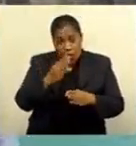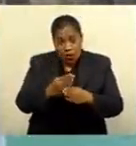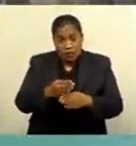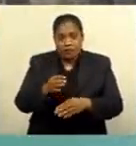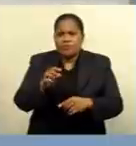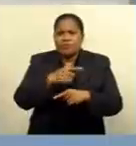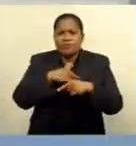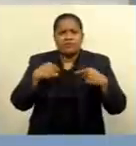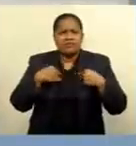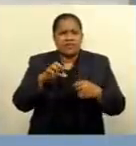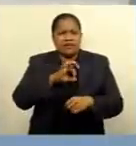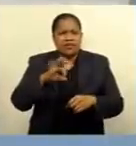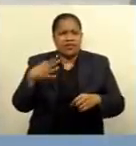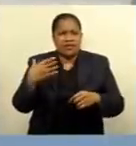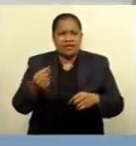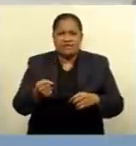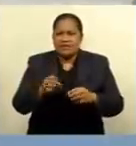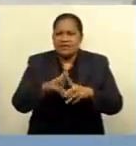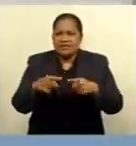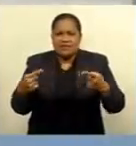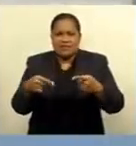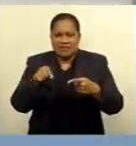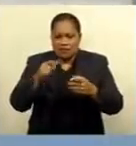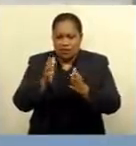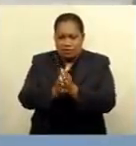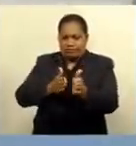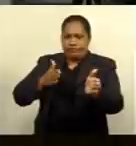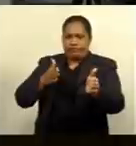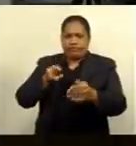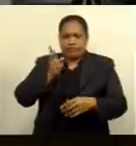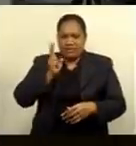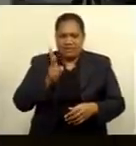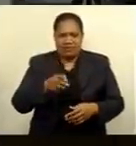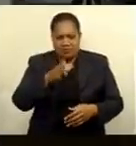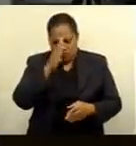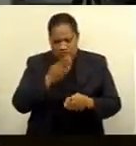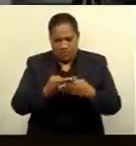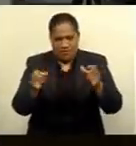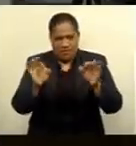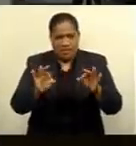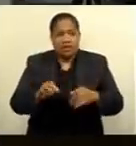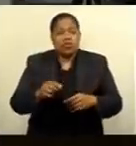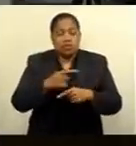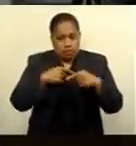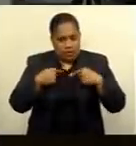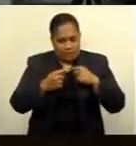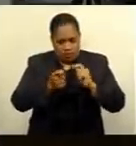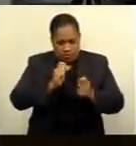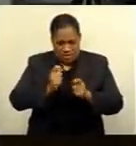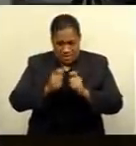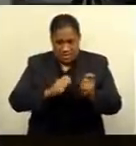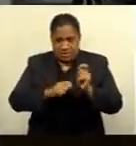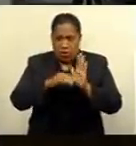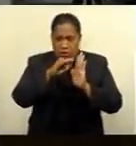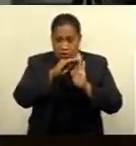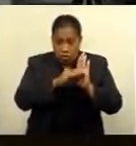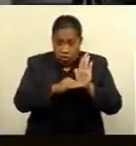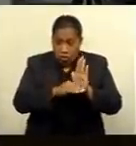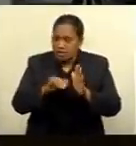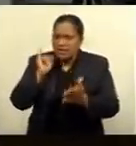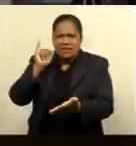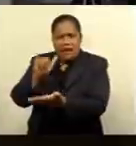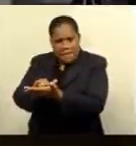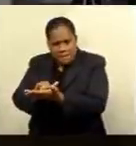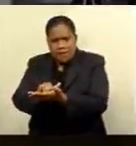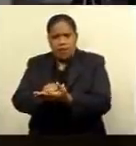setback or something that delays it. We have to slowly open up in stages. We have to test our protocols. We have to test our protocols at the airport. We have to